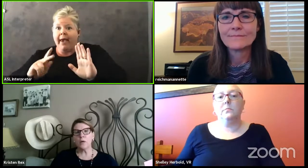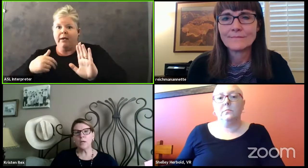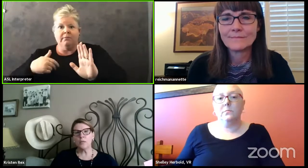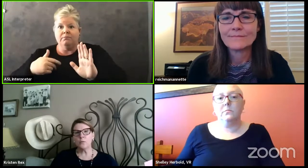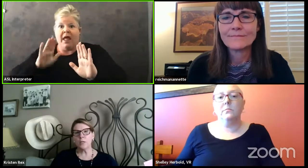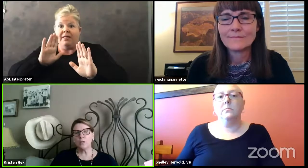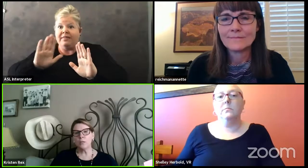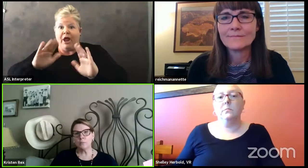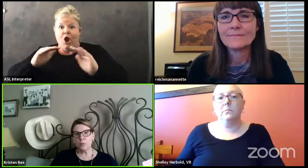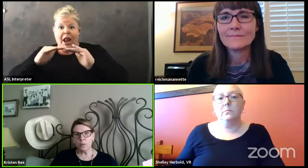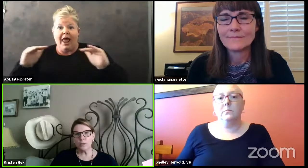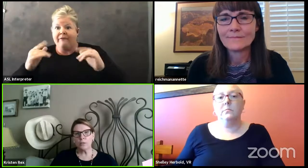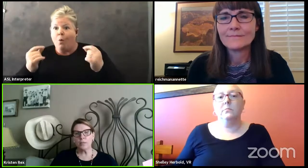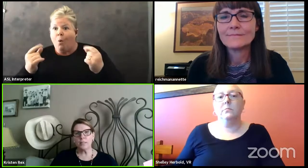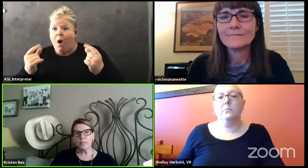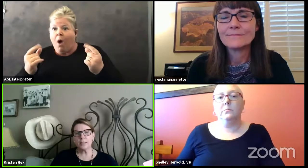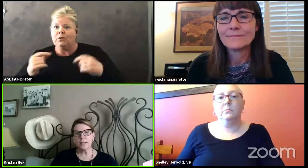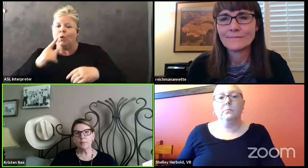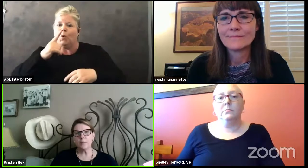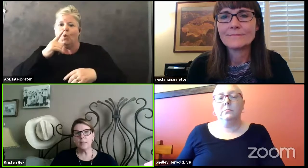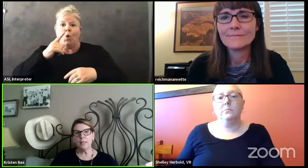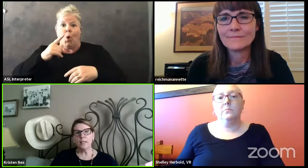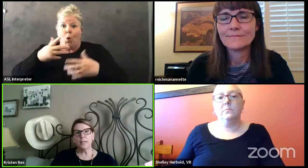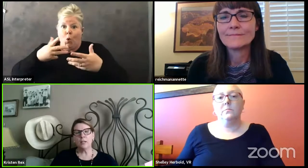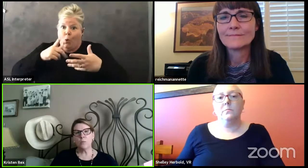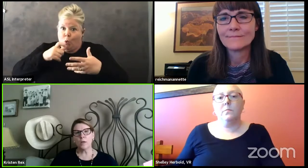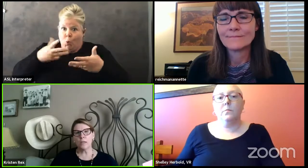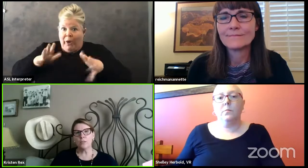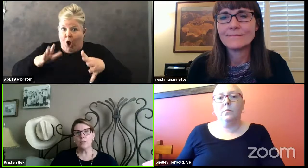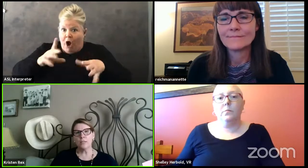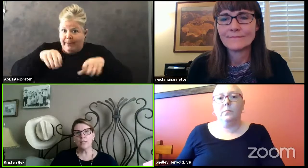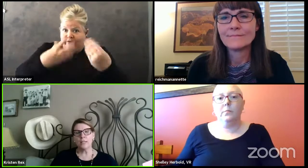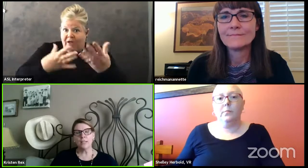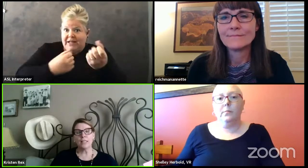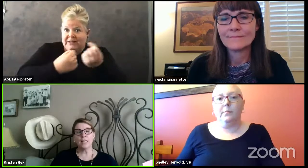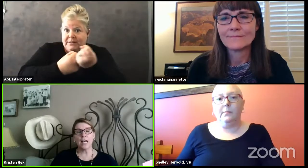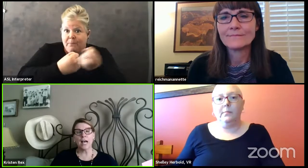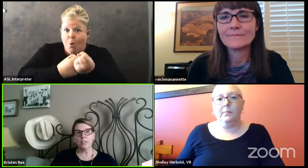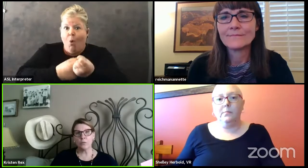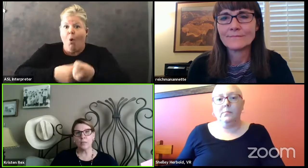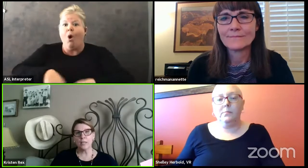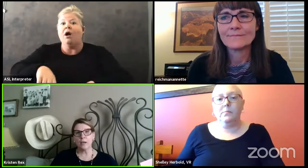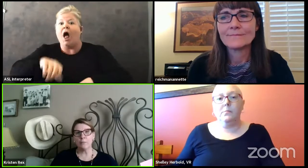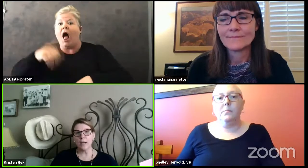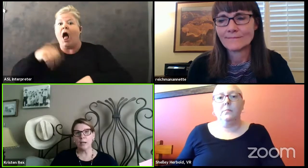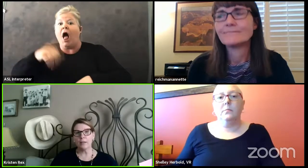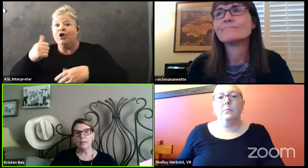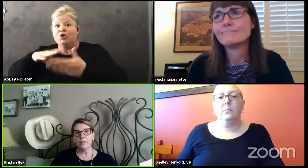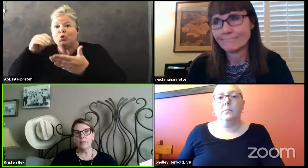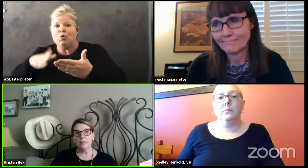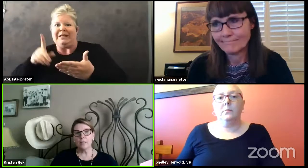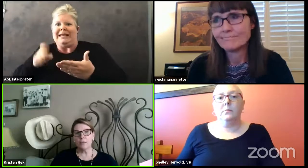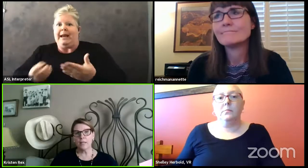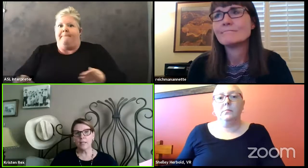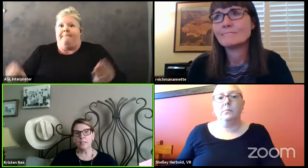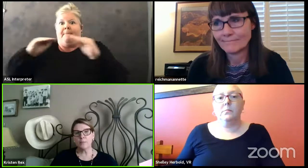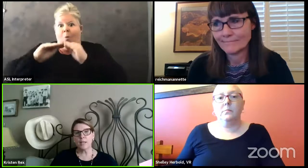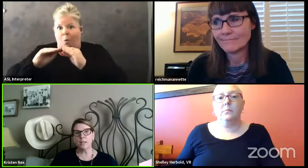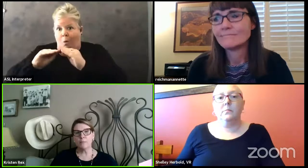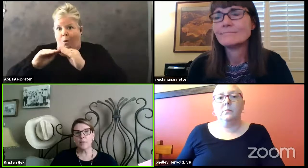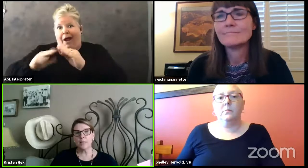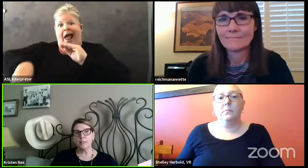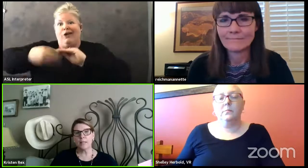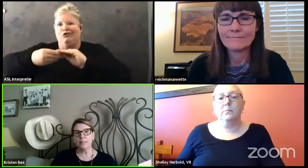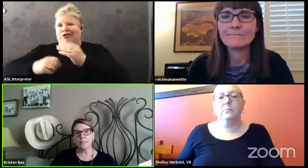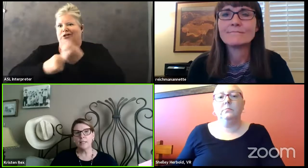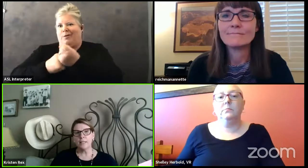what kids we could support during this time, and what kids are going to need a lot when they come back and try to get some